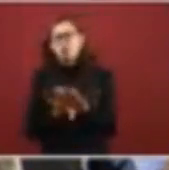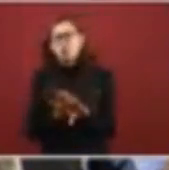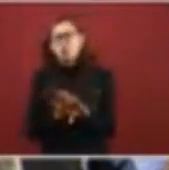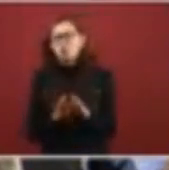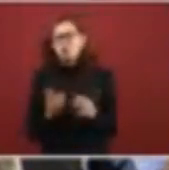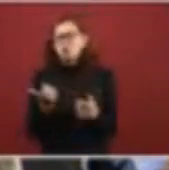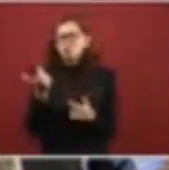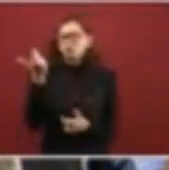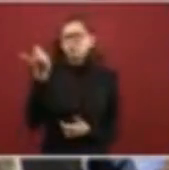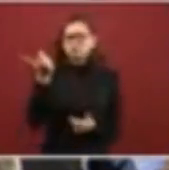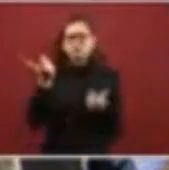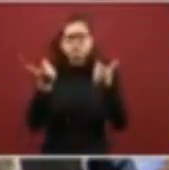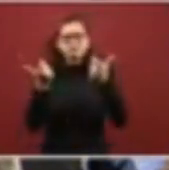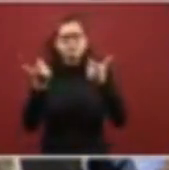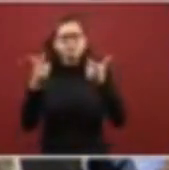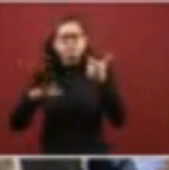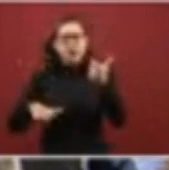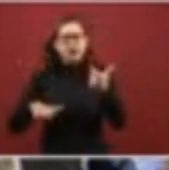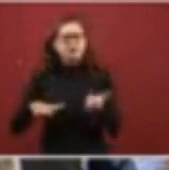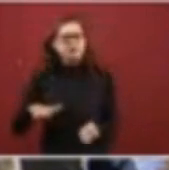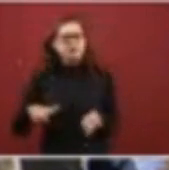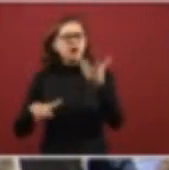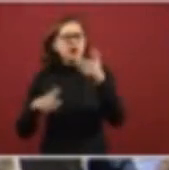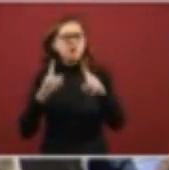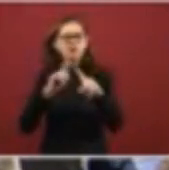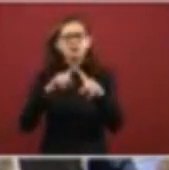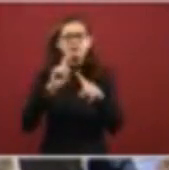of gas, diesel.